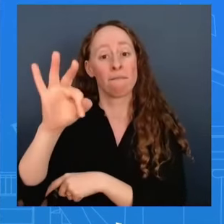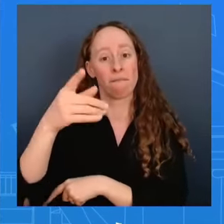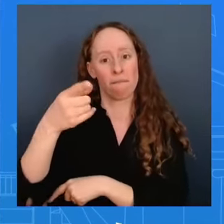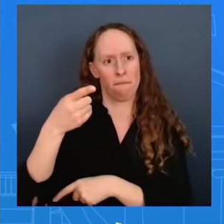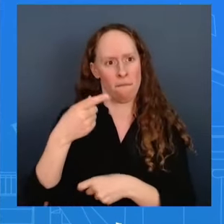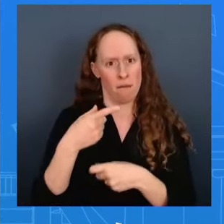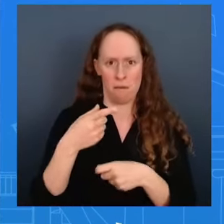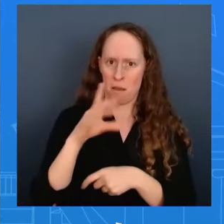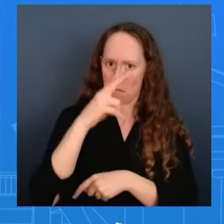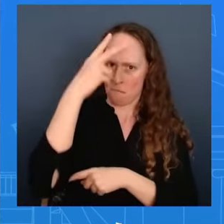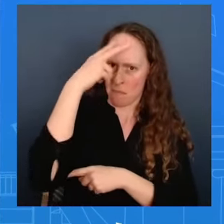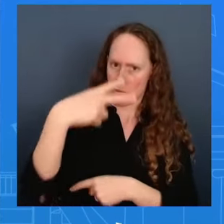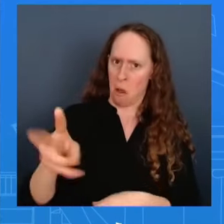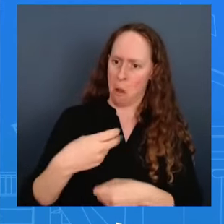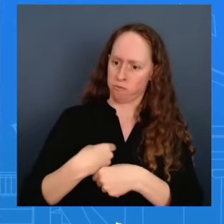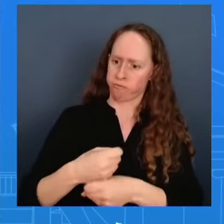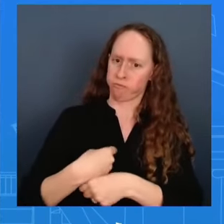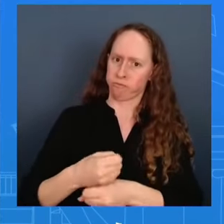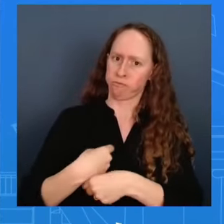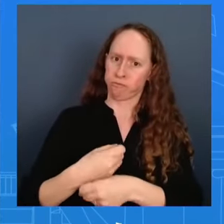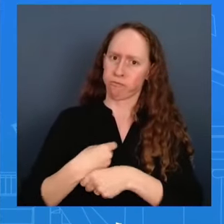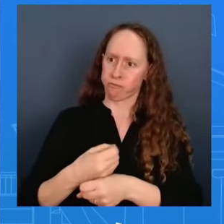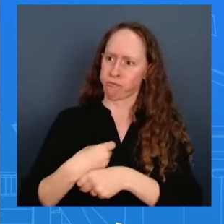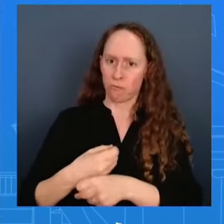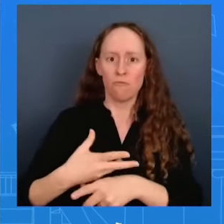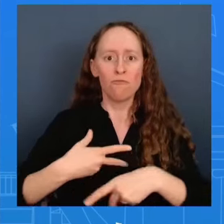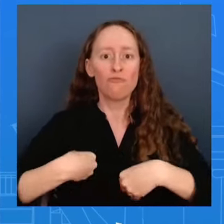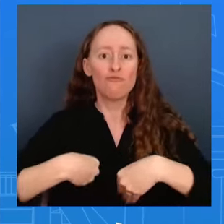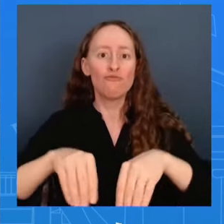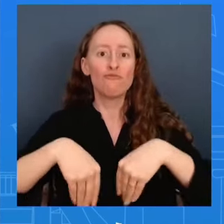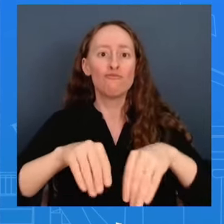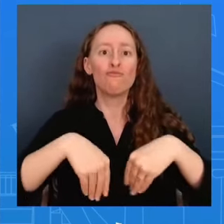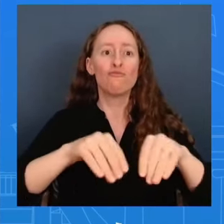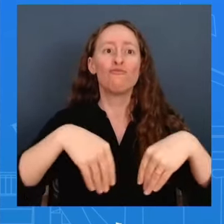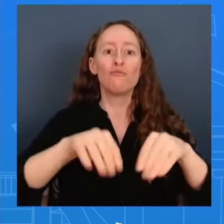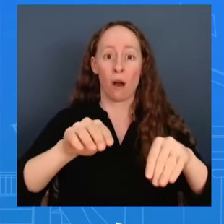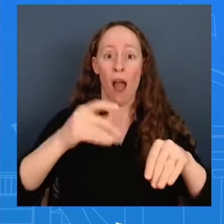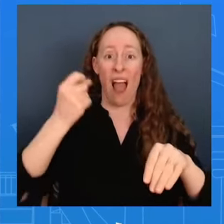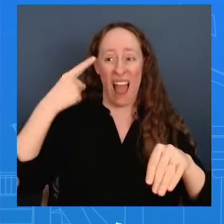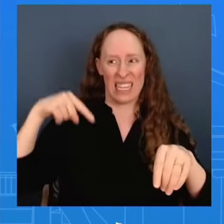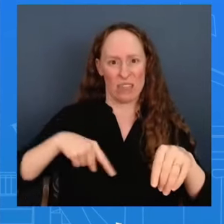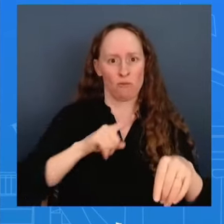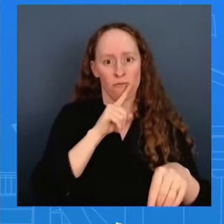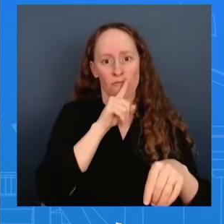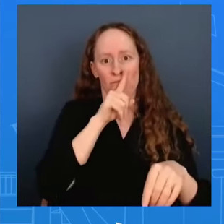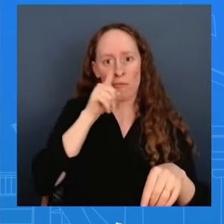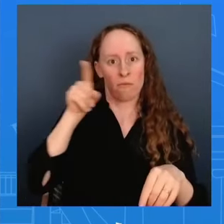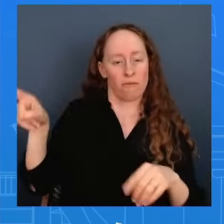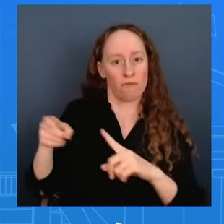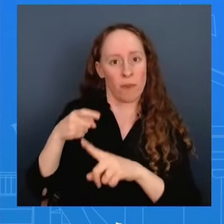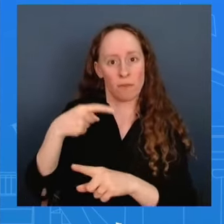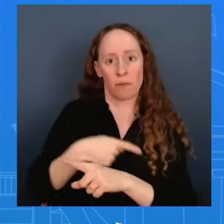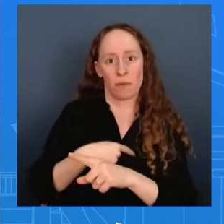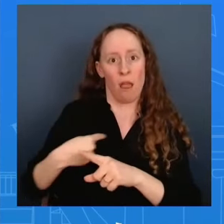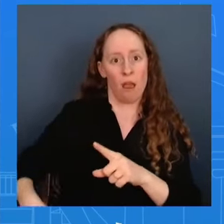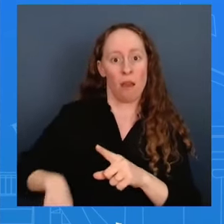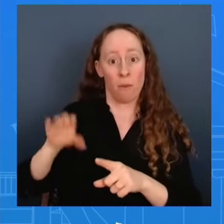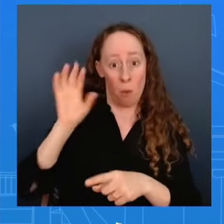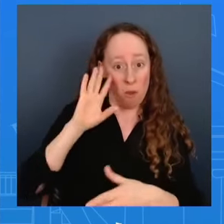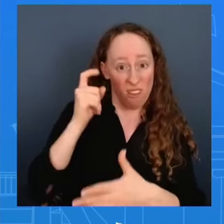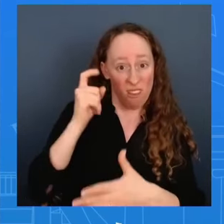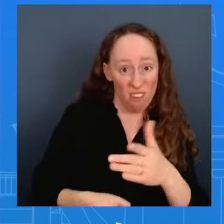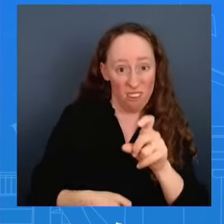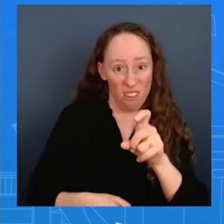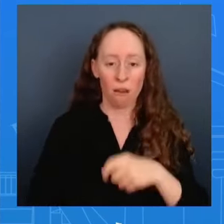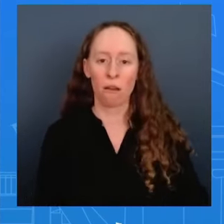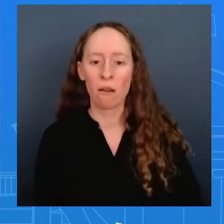uh the fact pattern that's developing is one that is of serious concern to us and that at ustr we are